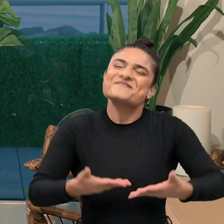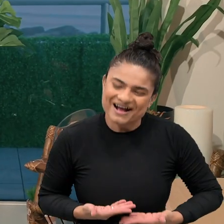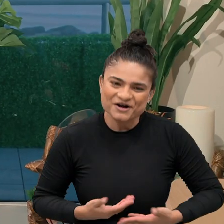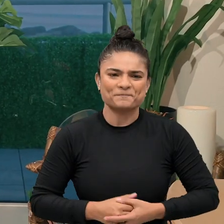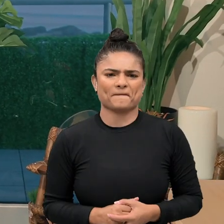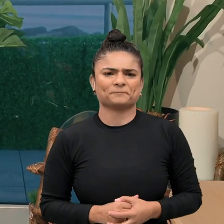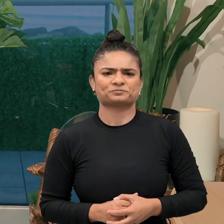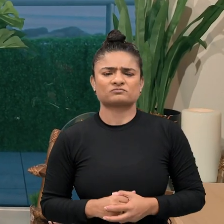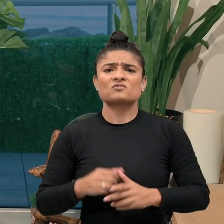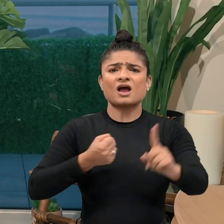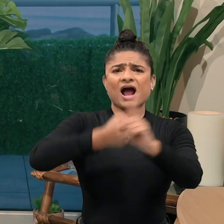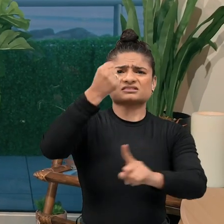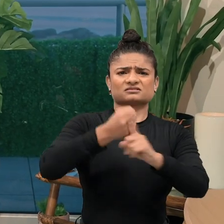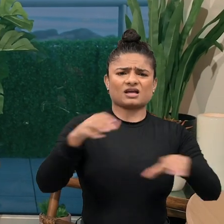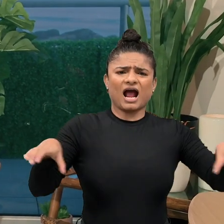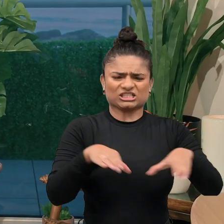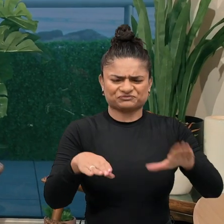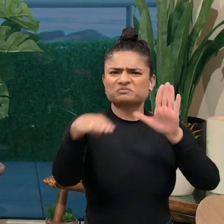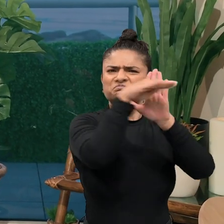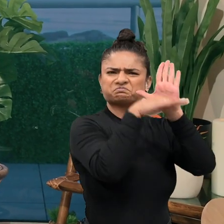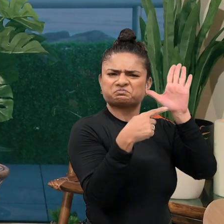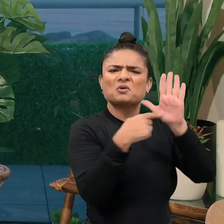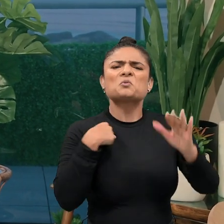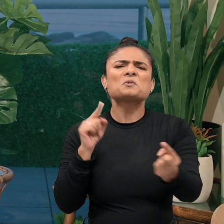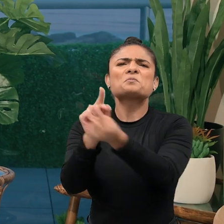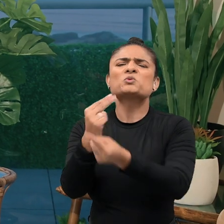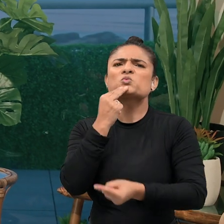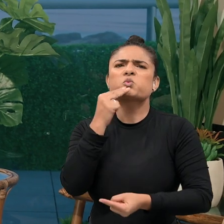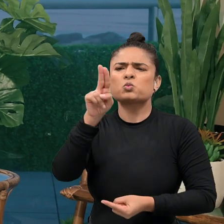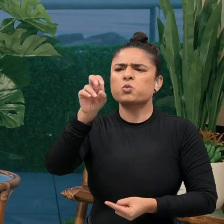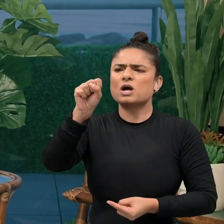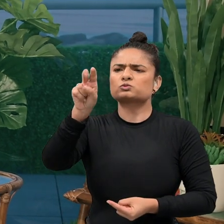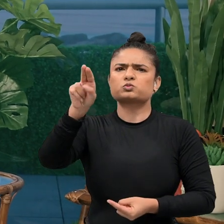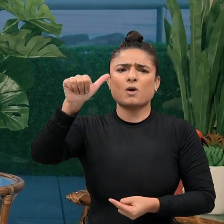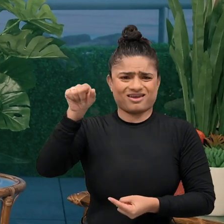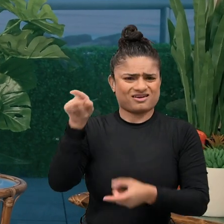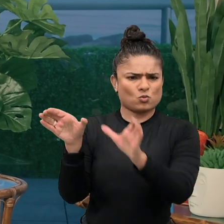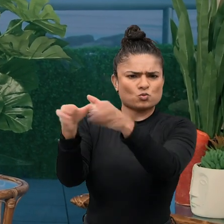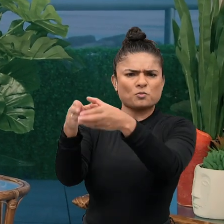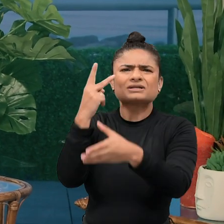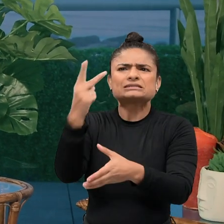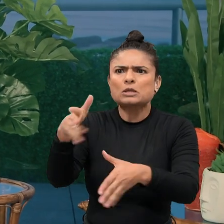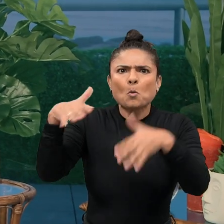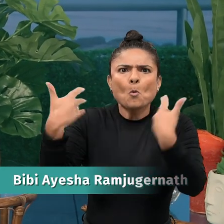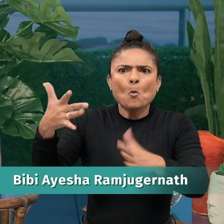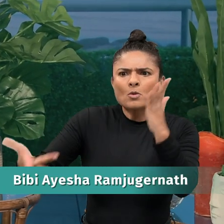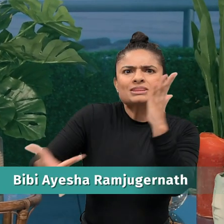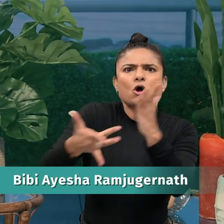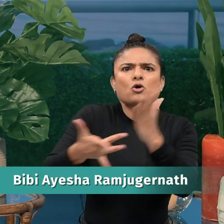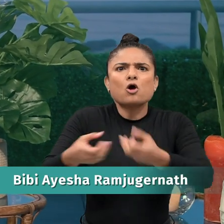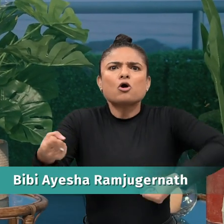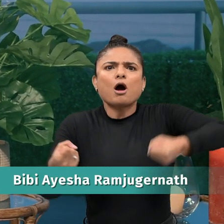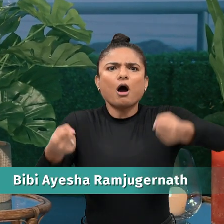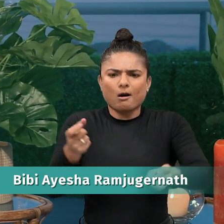Welcome back. In our activated bulletin, we visit Kwasa Driving Ambitions to take a look at the latest in vehicle